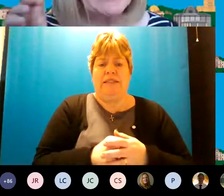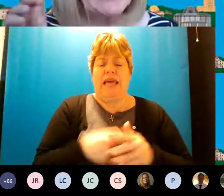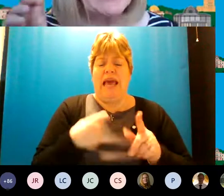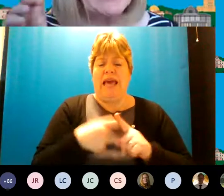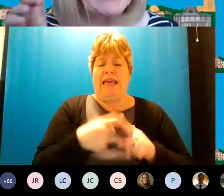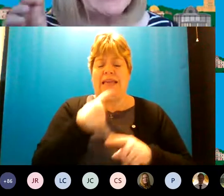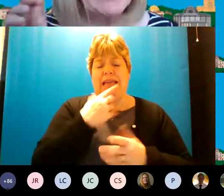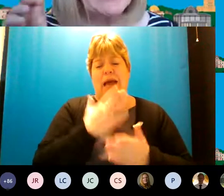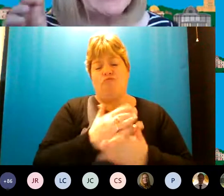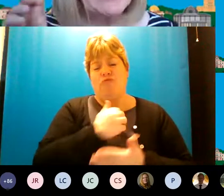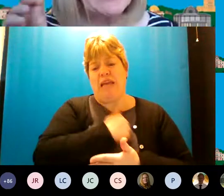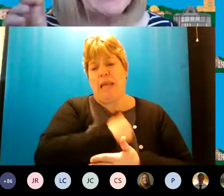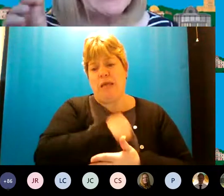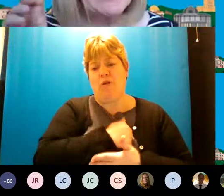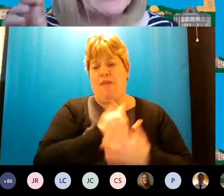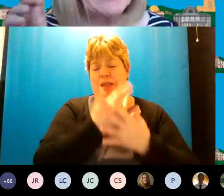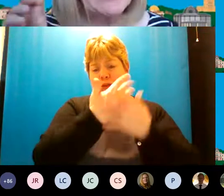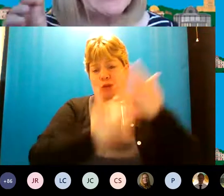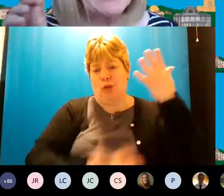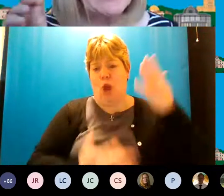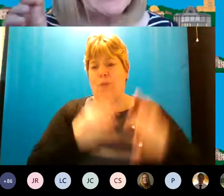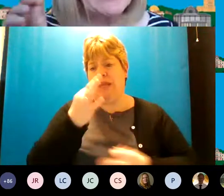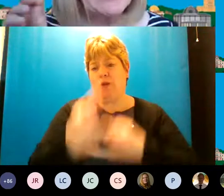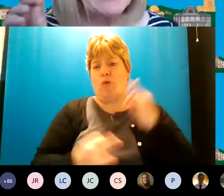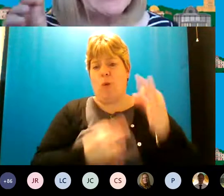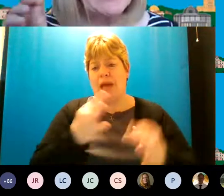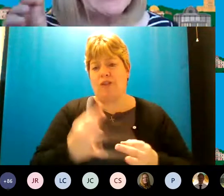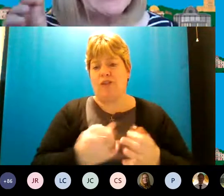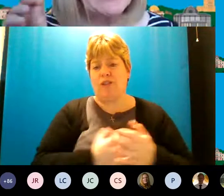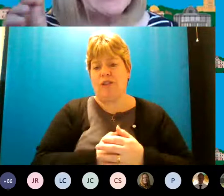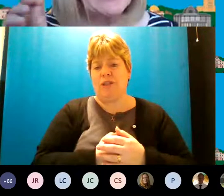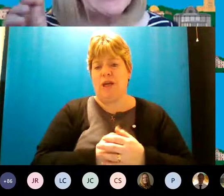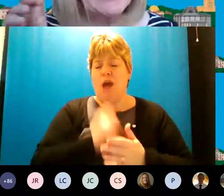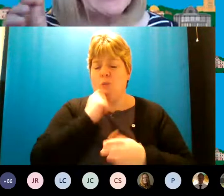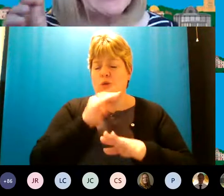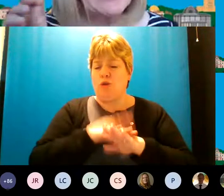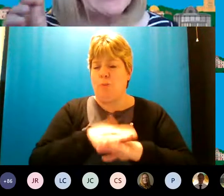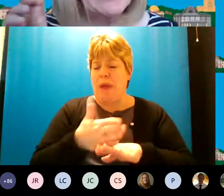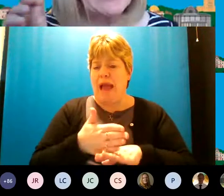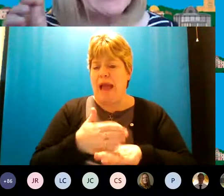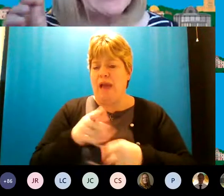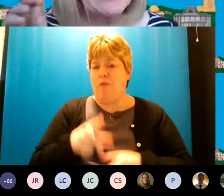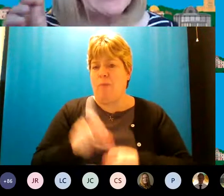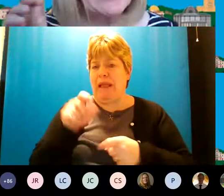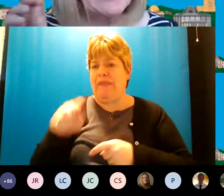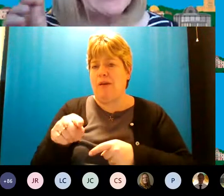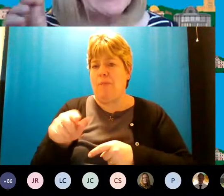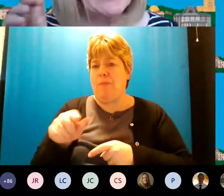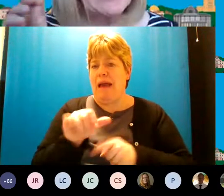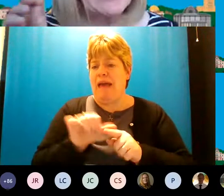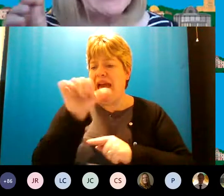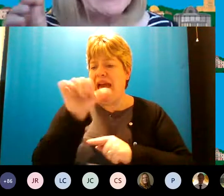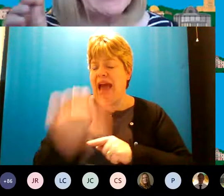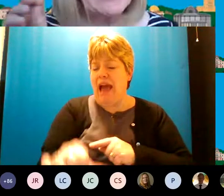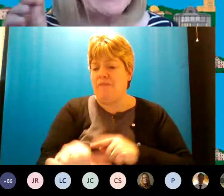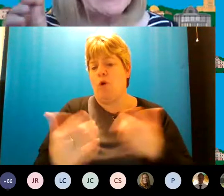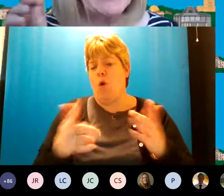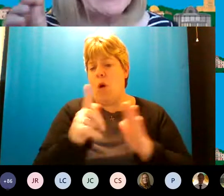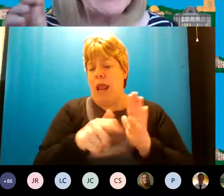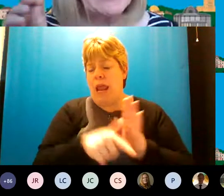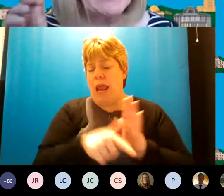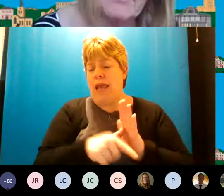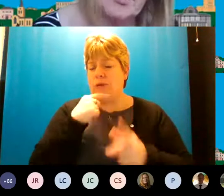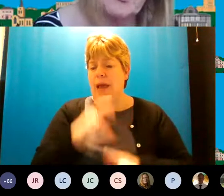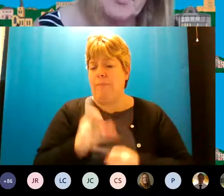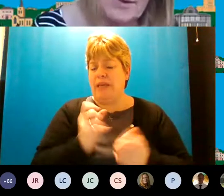louise there are so many questions it would you mind if we pick this up either afterwards or later and we can